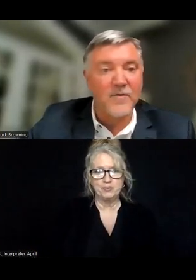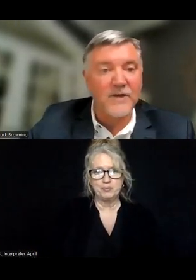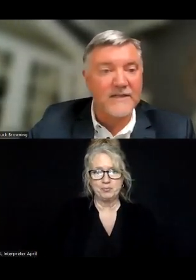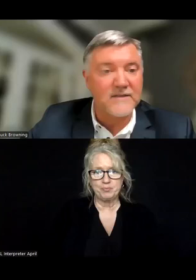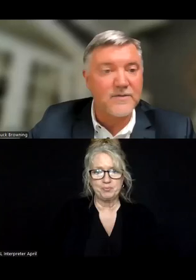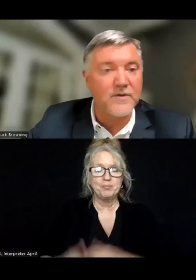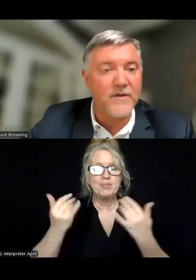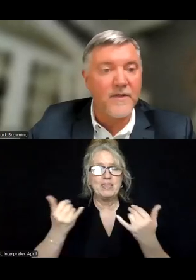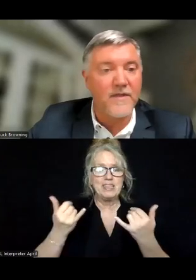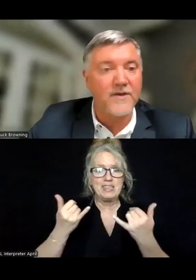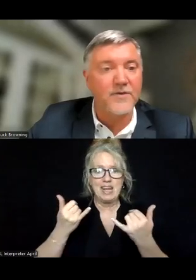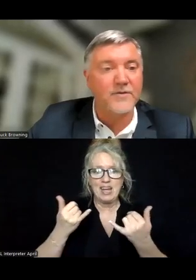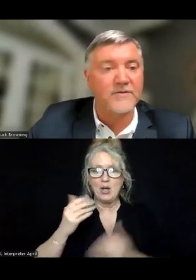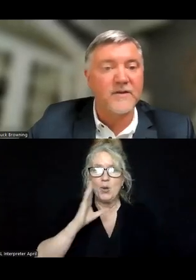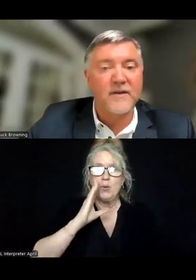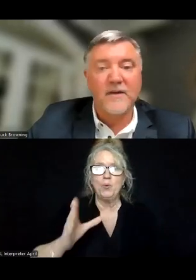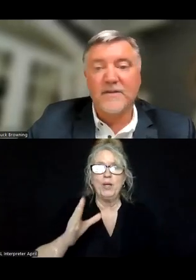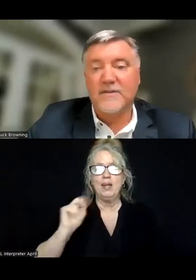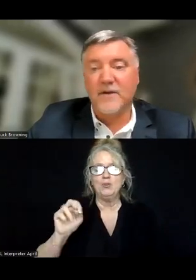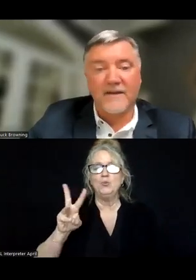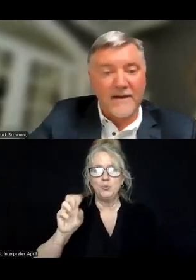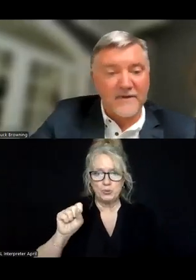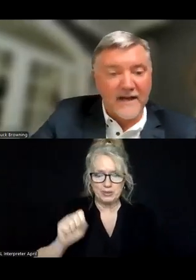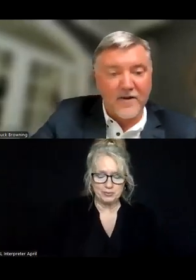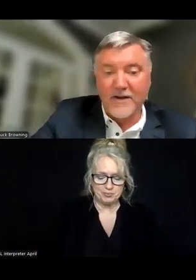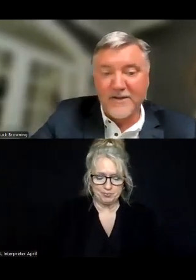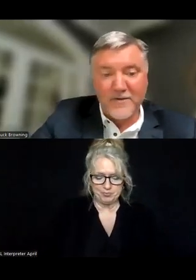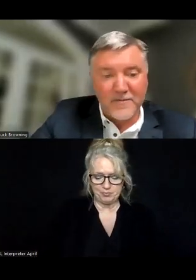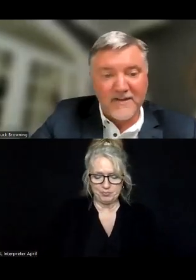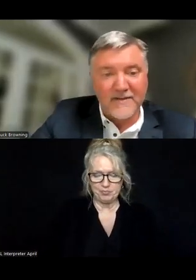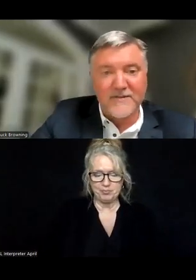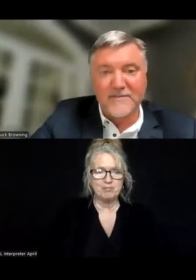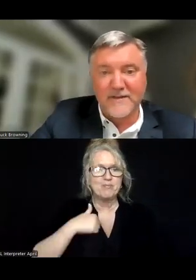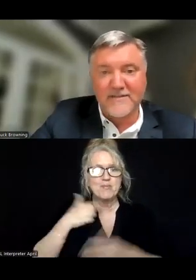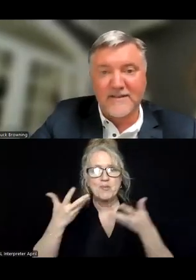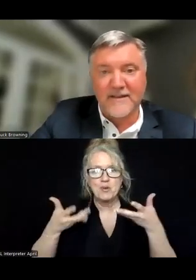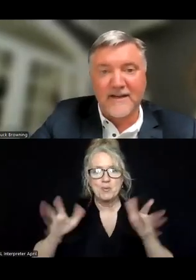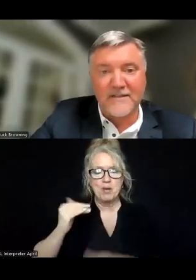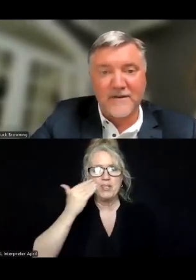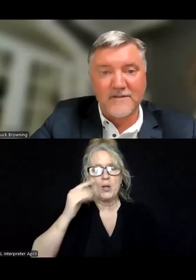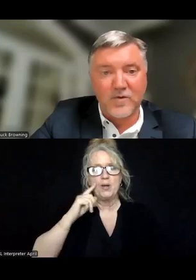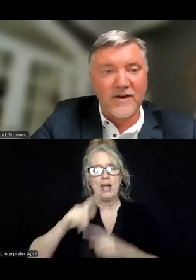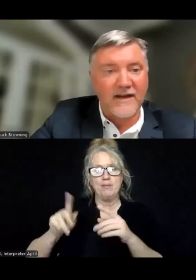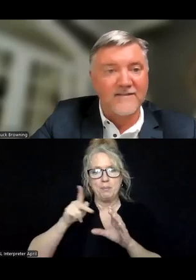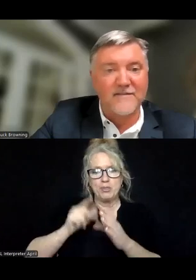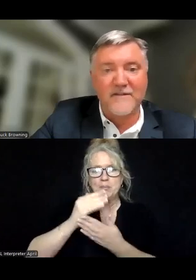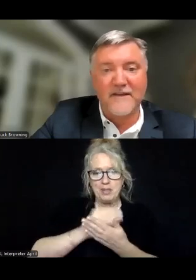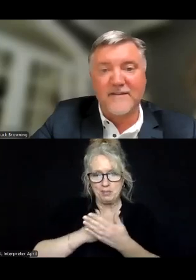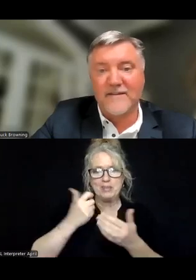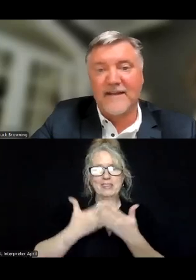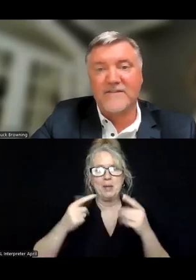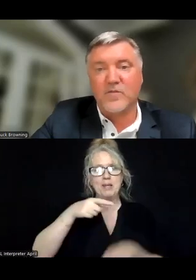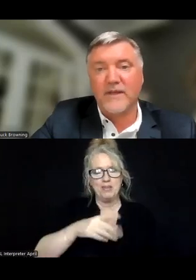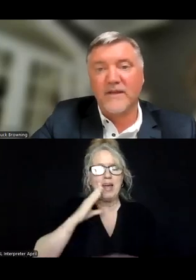Now we're going to get to the news. So I already know from looking at the participant list that lots of us were at this